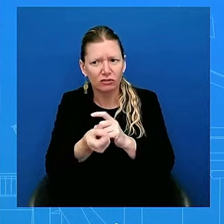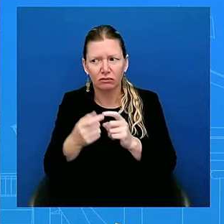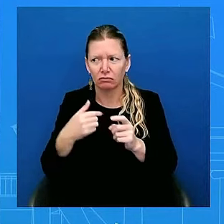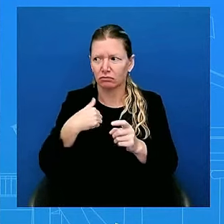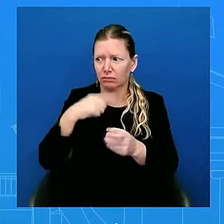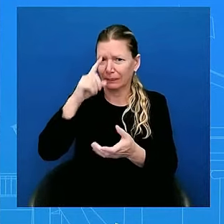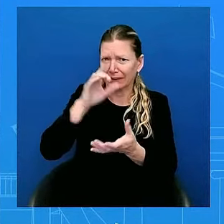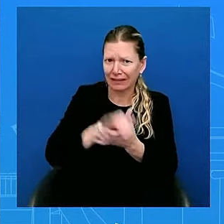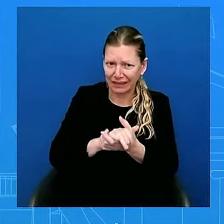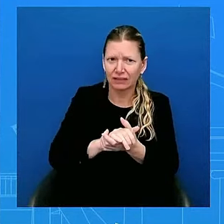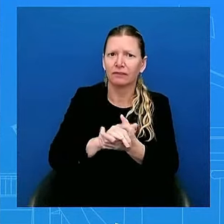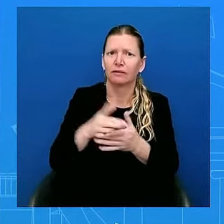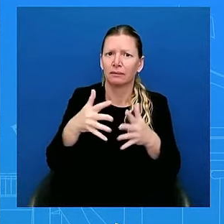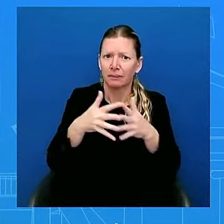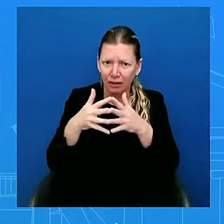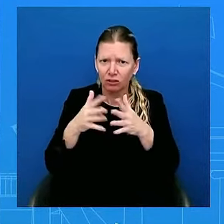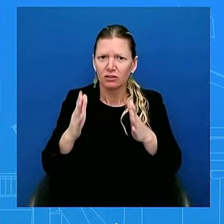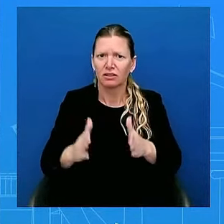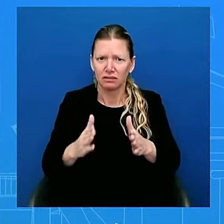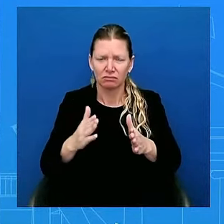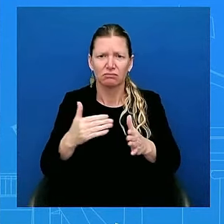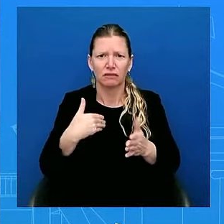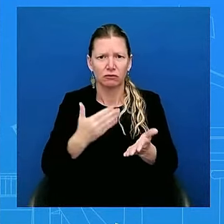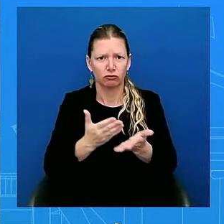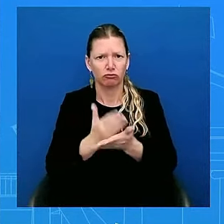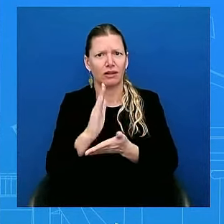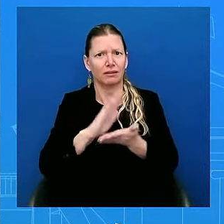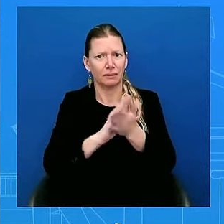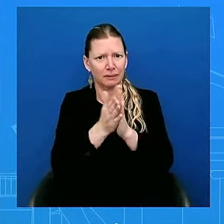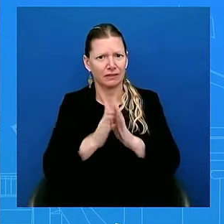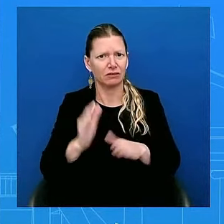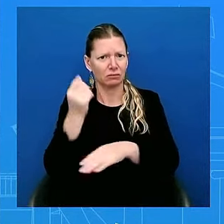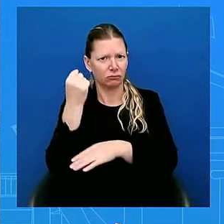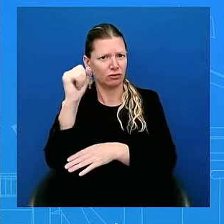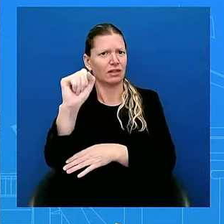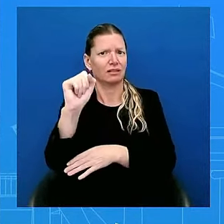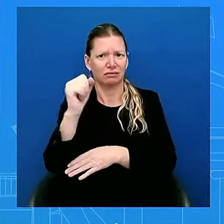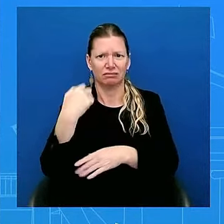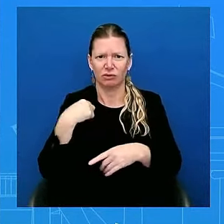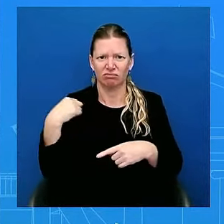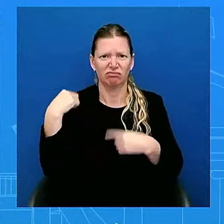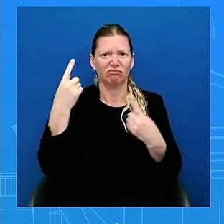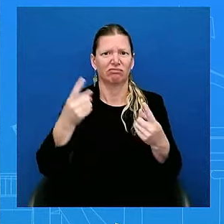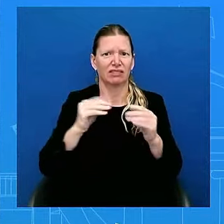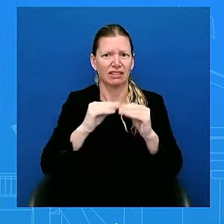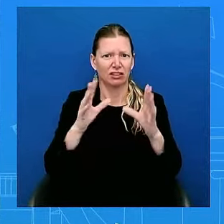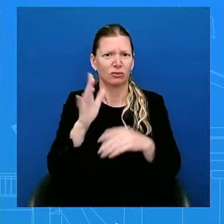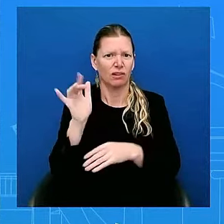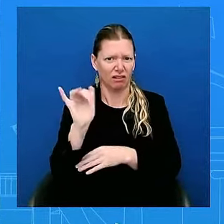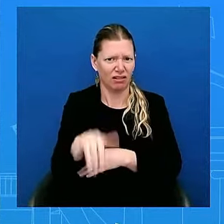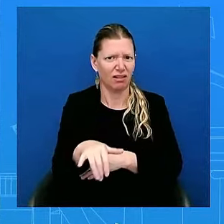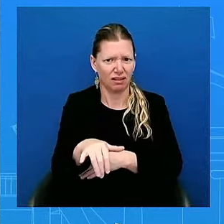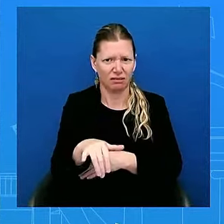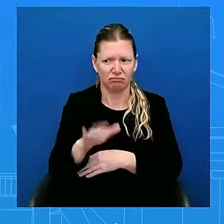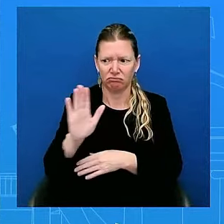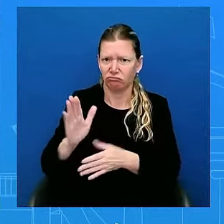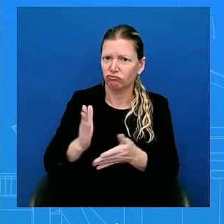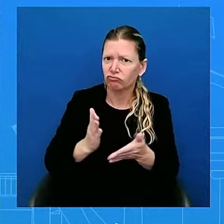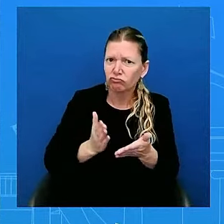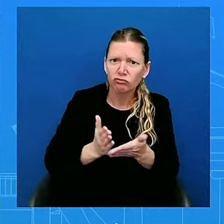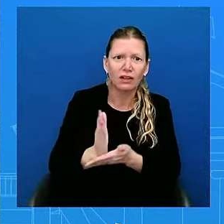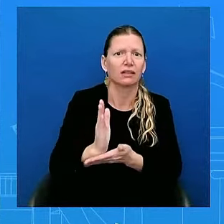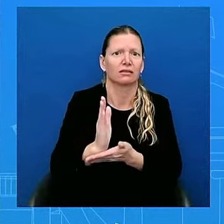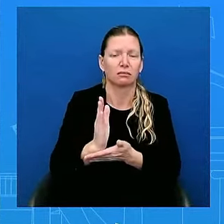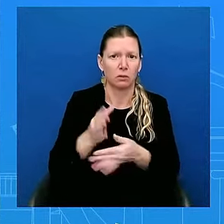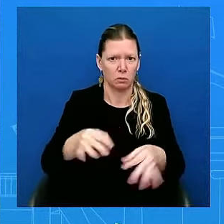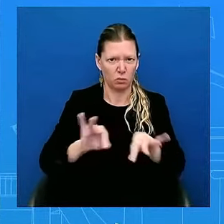about. It is the right of all Americans to peacefully protest. And we understand that this is an incredibly painful moment for many communities.